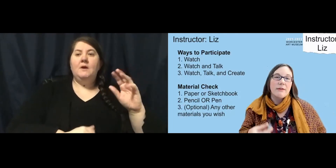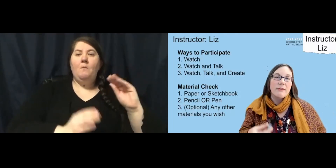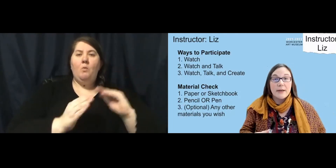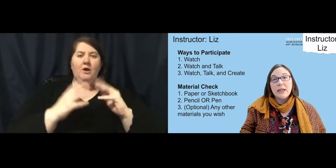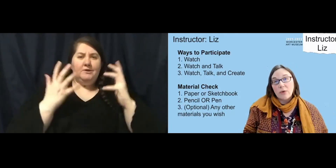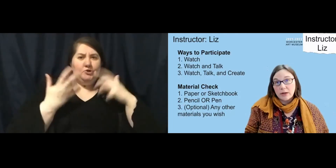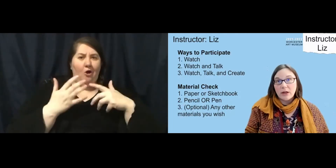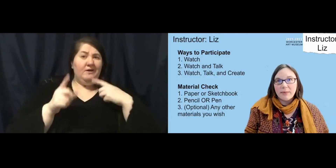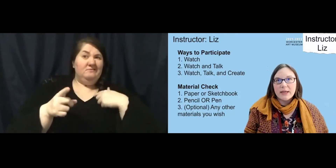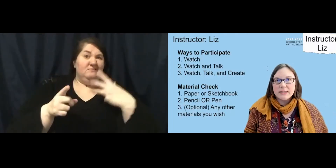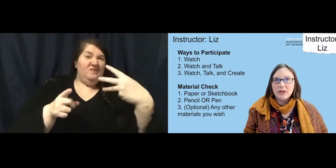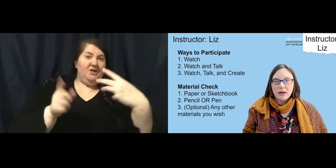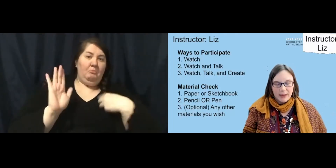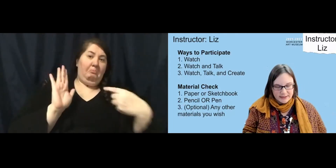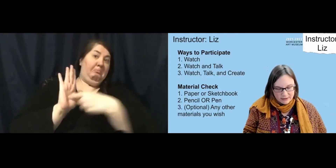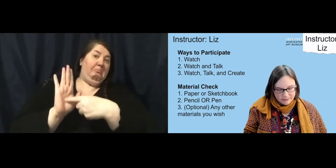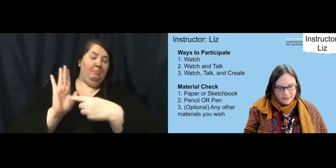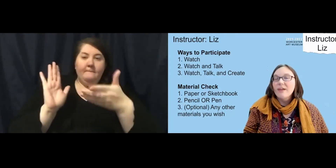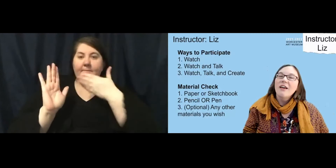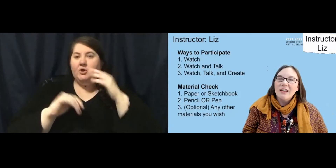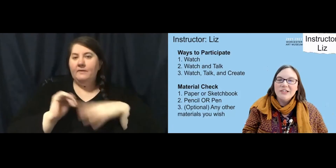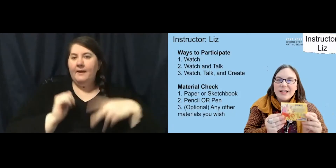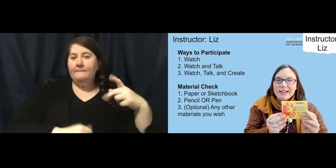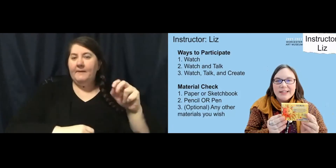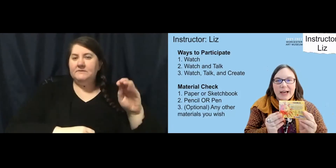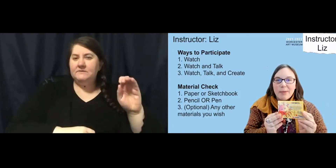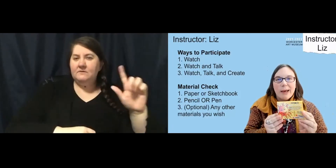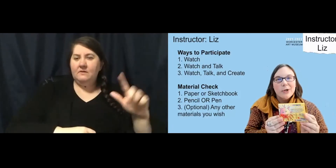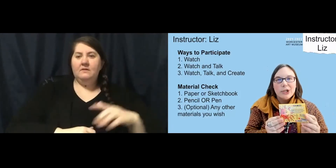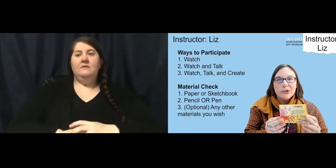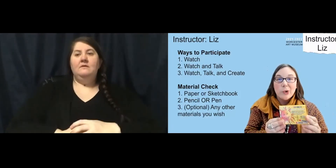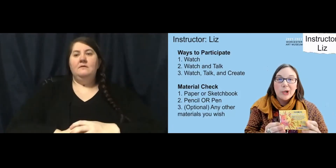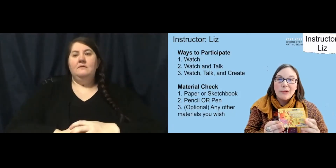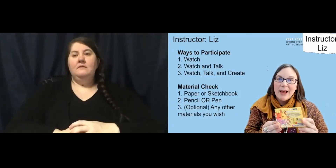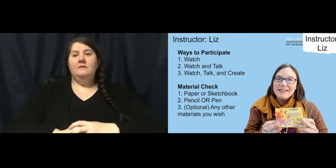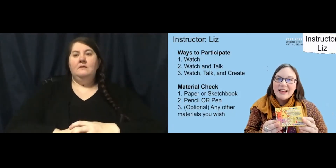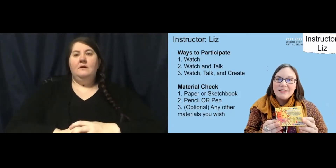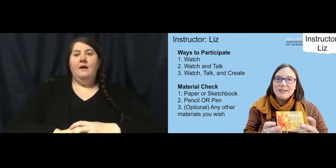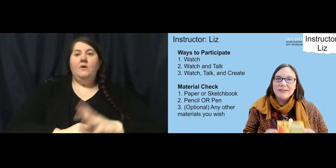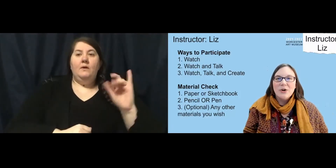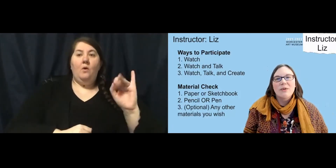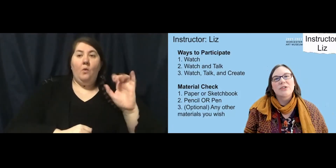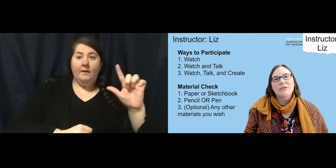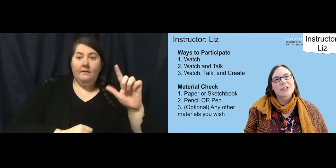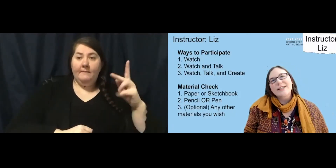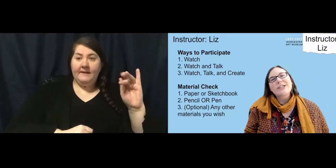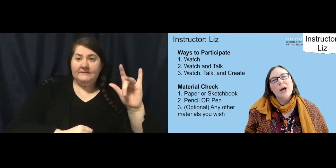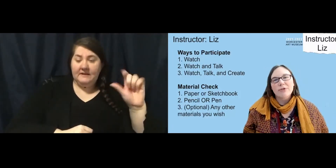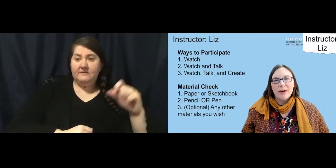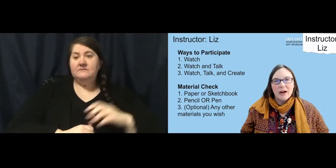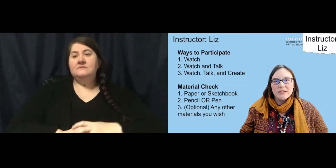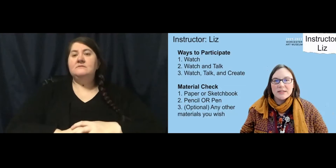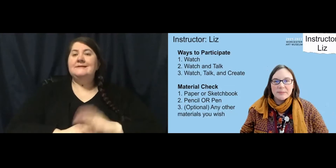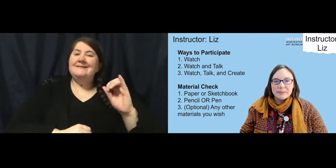on the video a little bit easier than a pencil. And just like Sam, I'm going to use oil pastels, which are just like